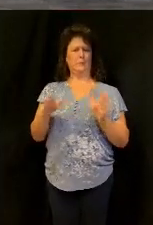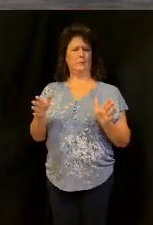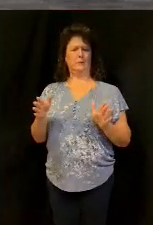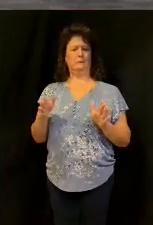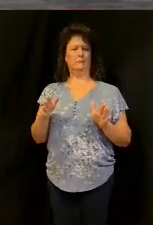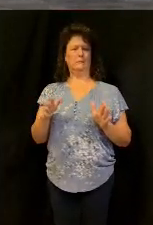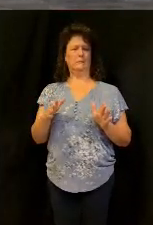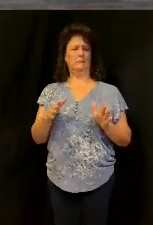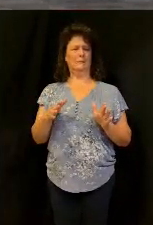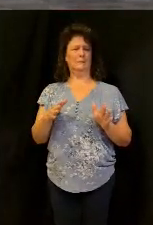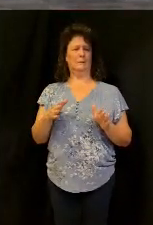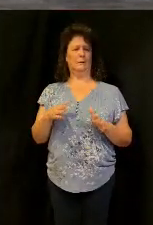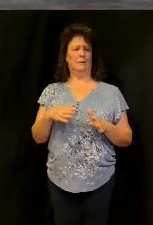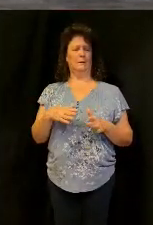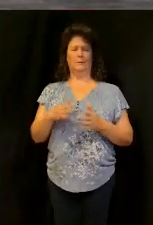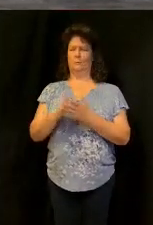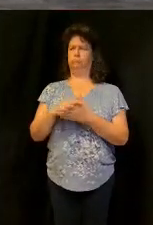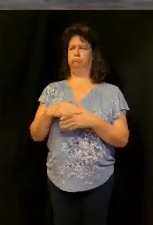dear lord